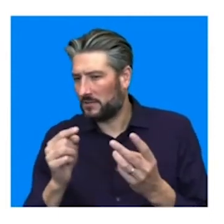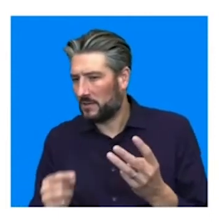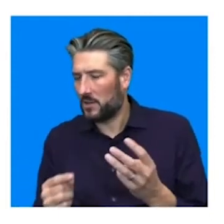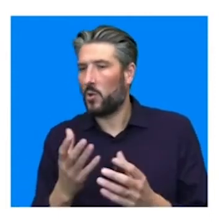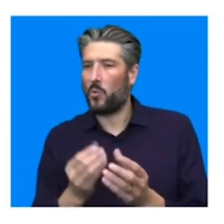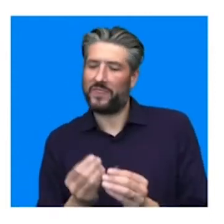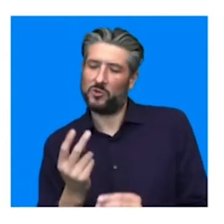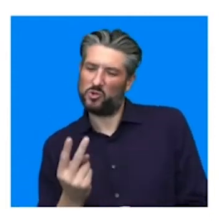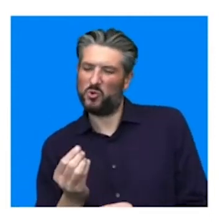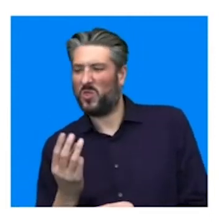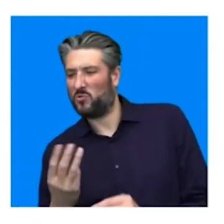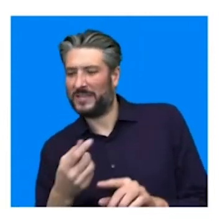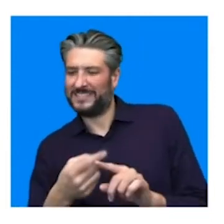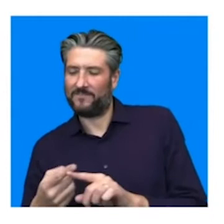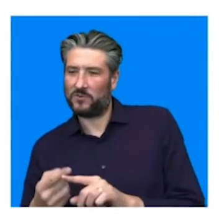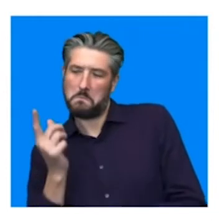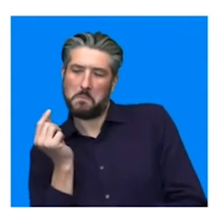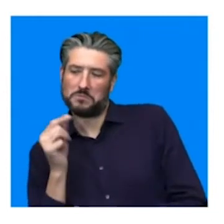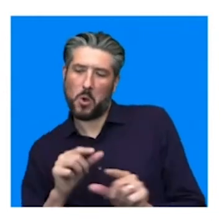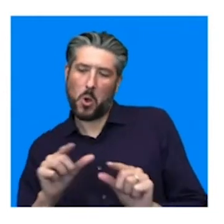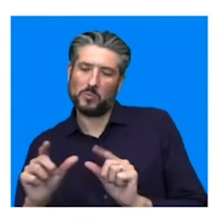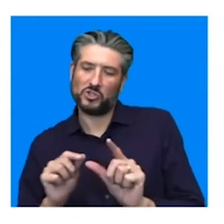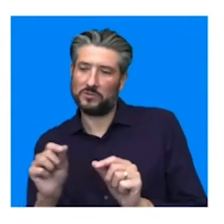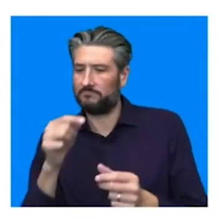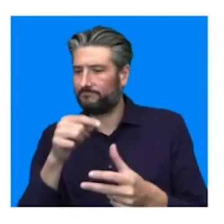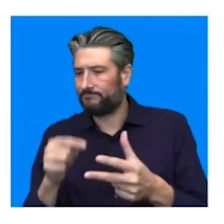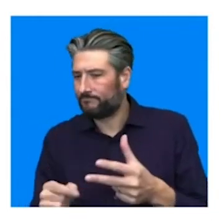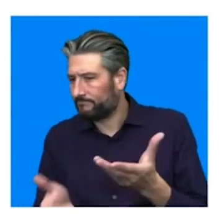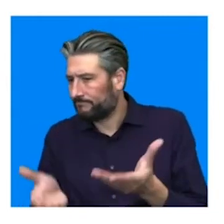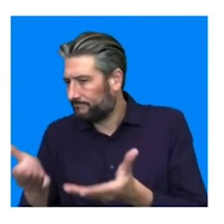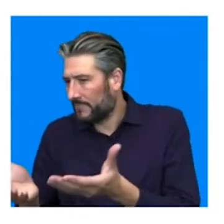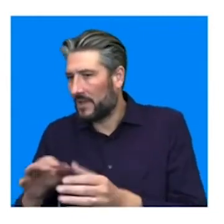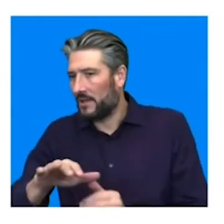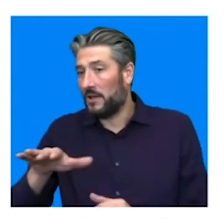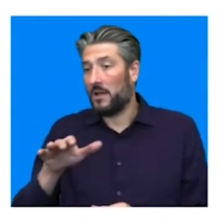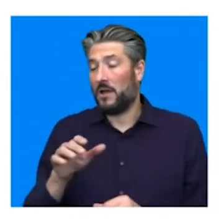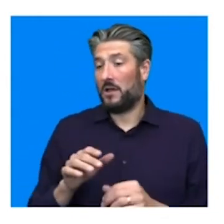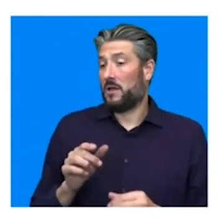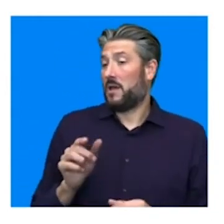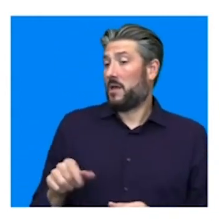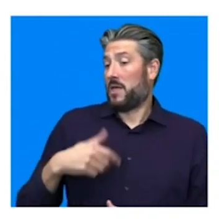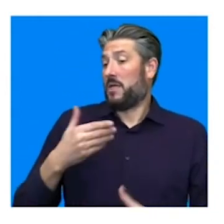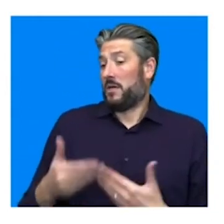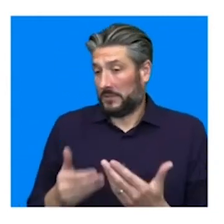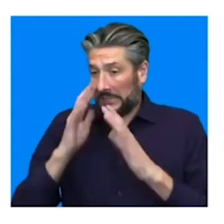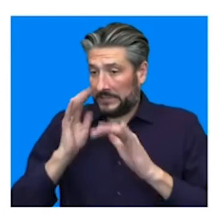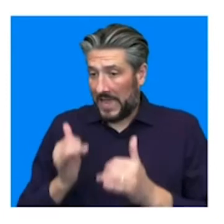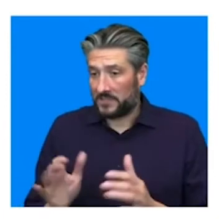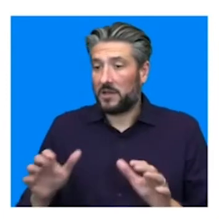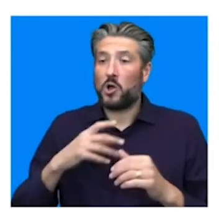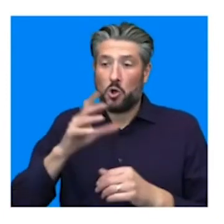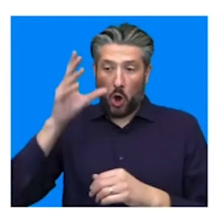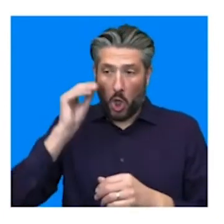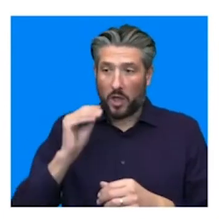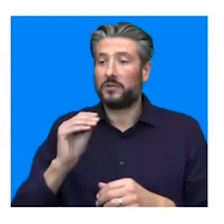which you test against one another. And then you can really take the learnings from that and then expand that into the different